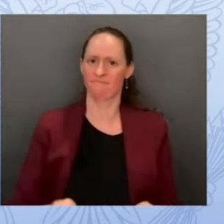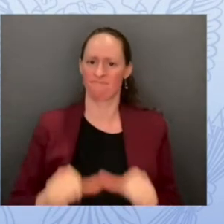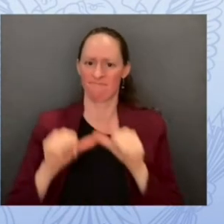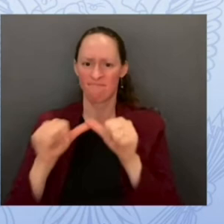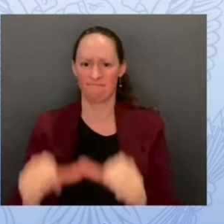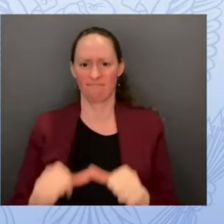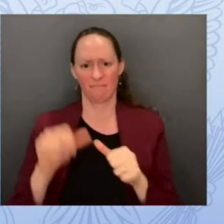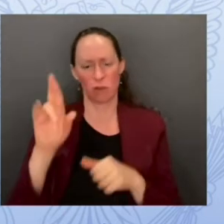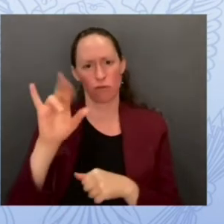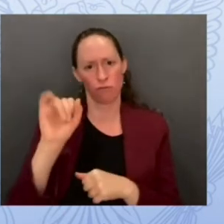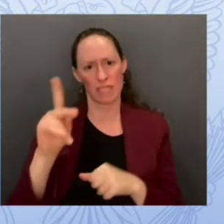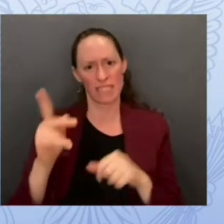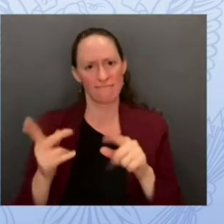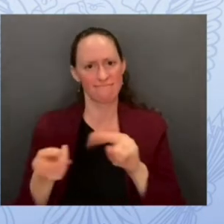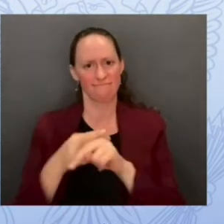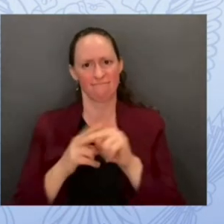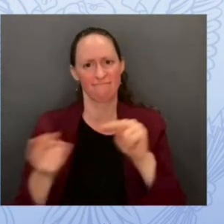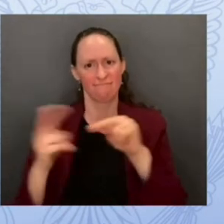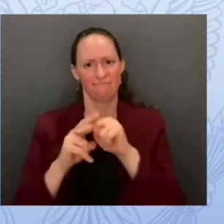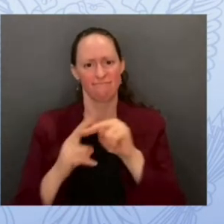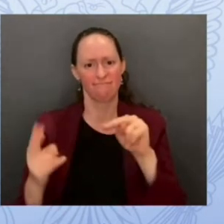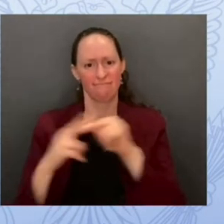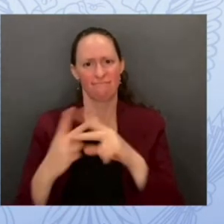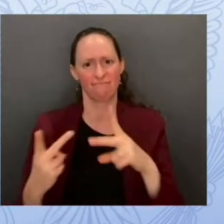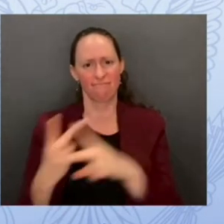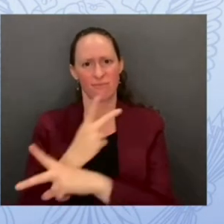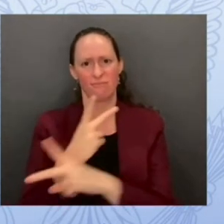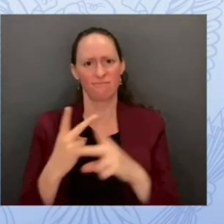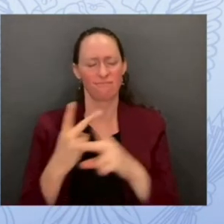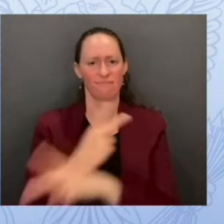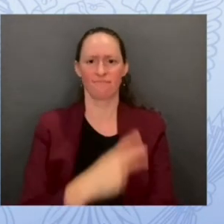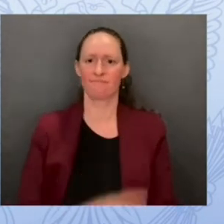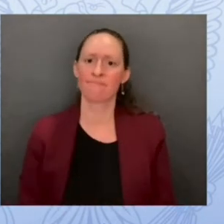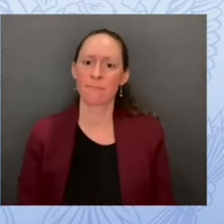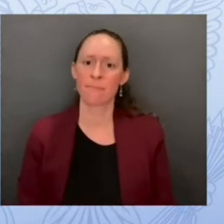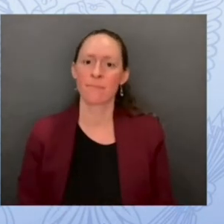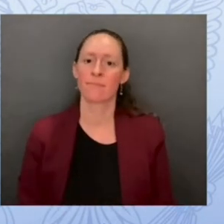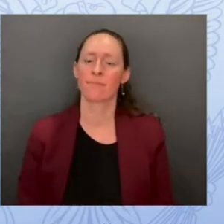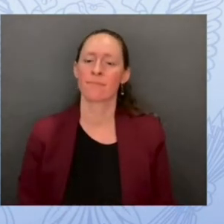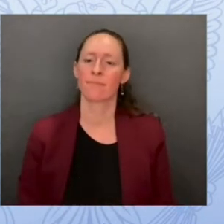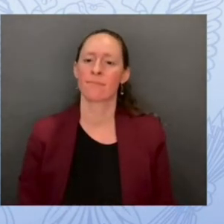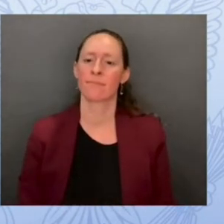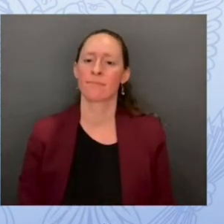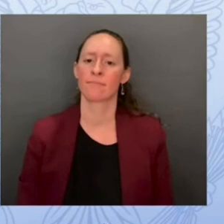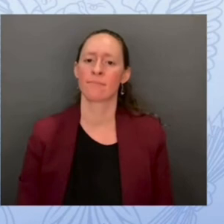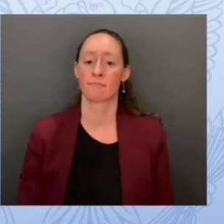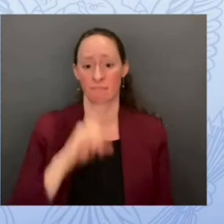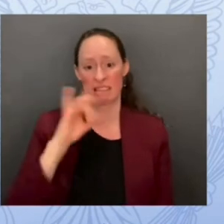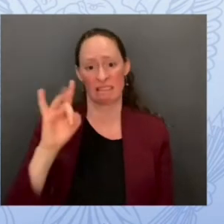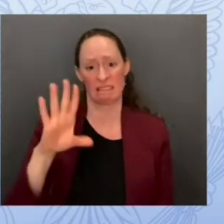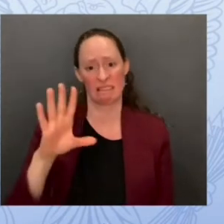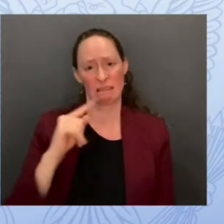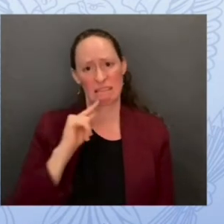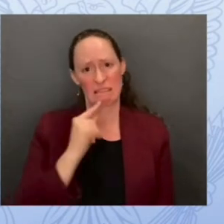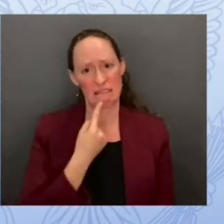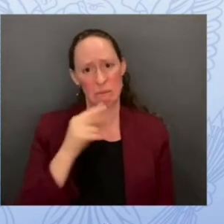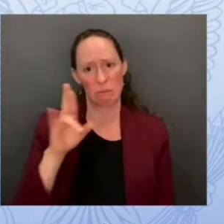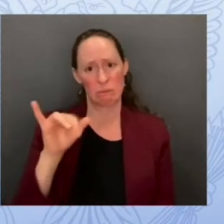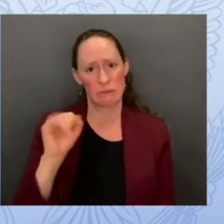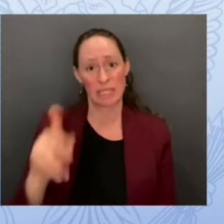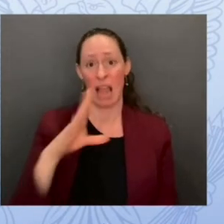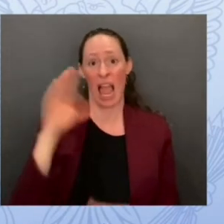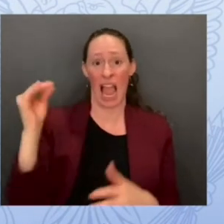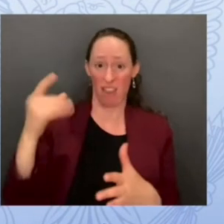these attacks come at huge risks from a cost perspective not only is it the legal expenses